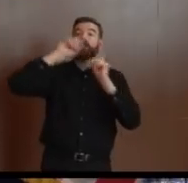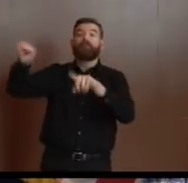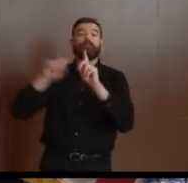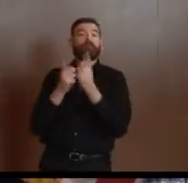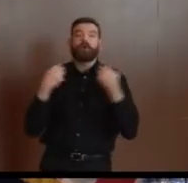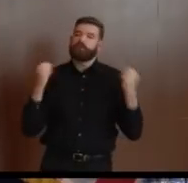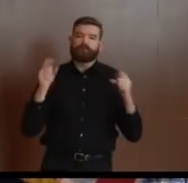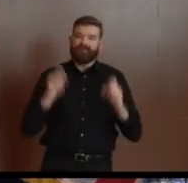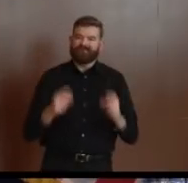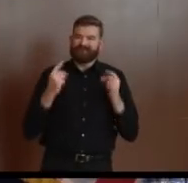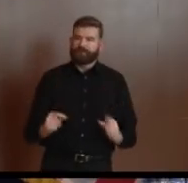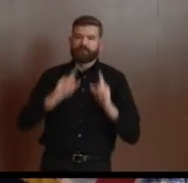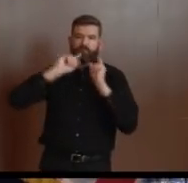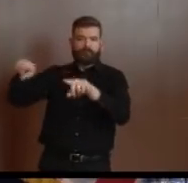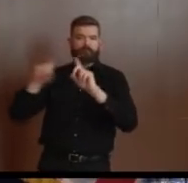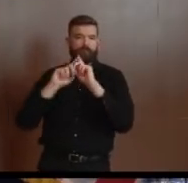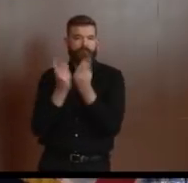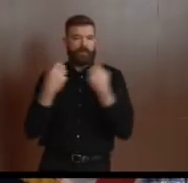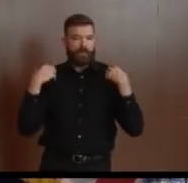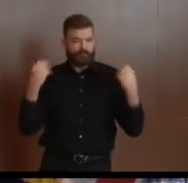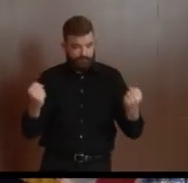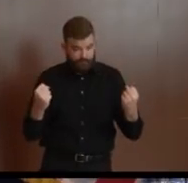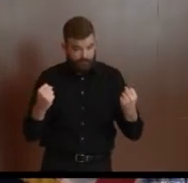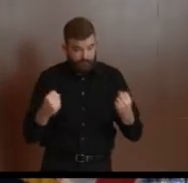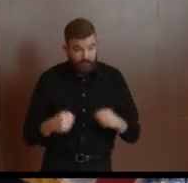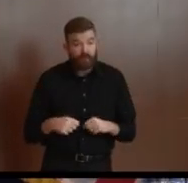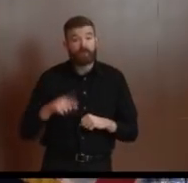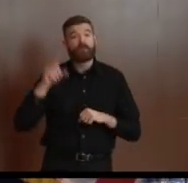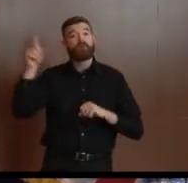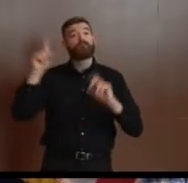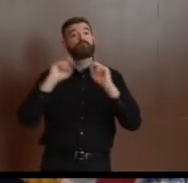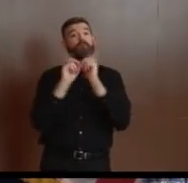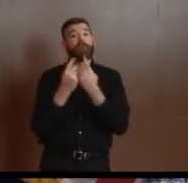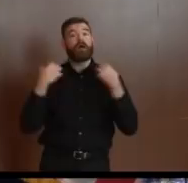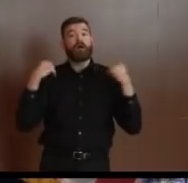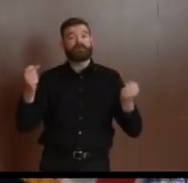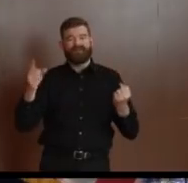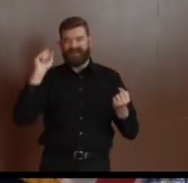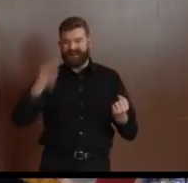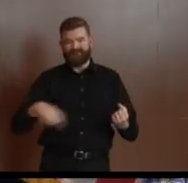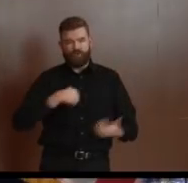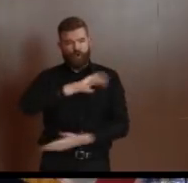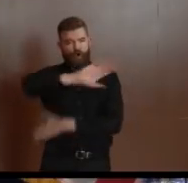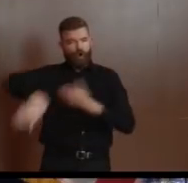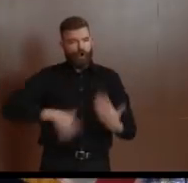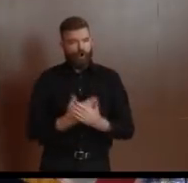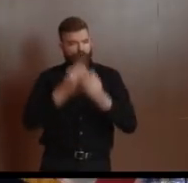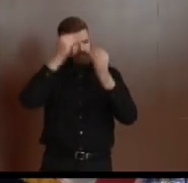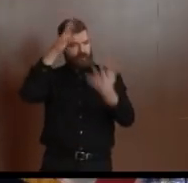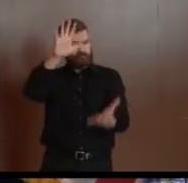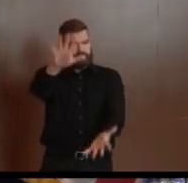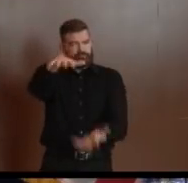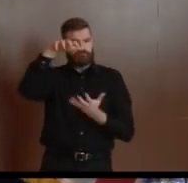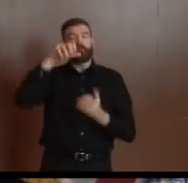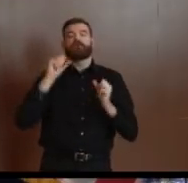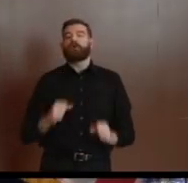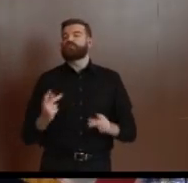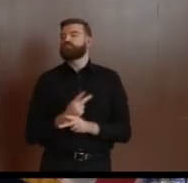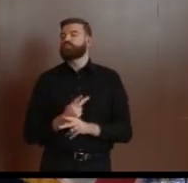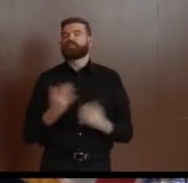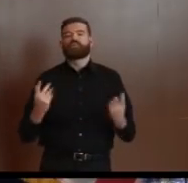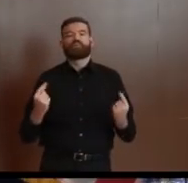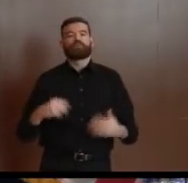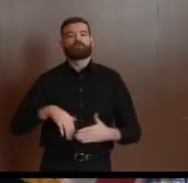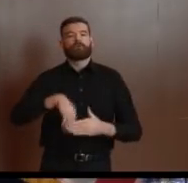it can't go on. We need that information. So I want to thank the director and the commissioner for that. Sadly, we have seven